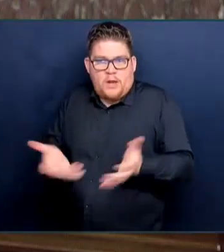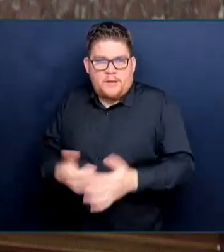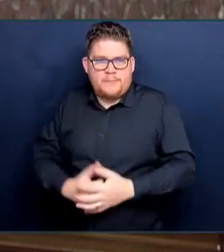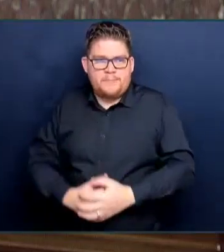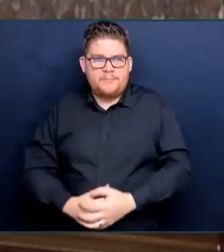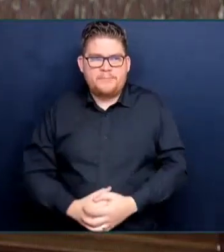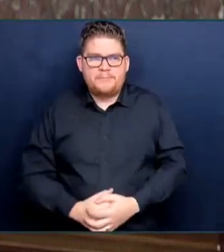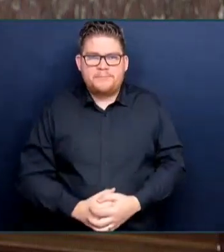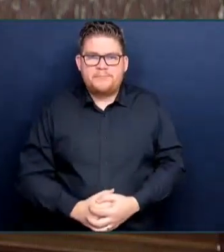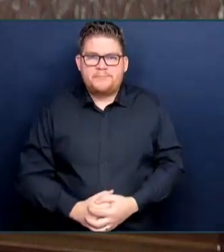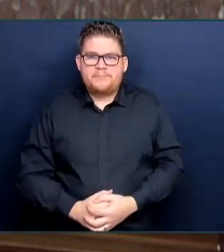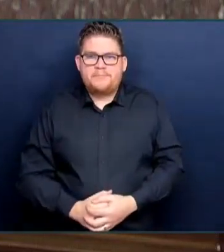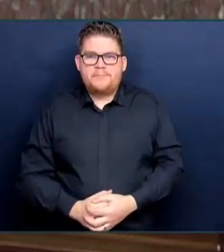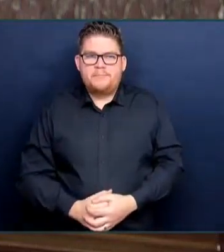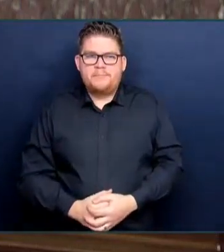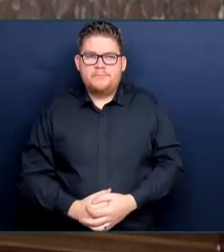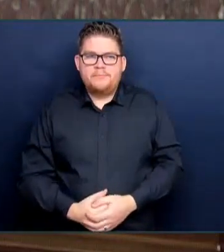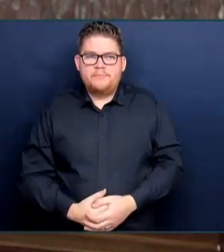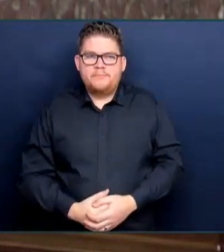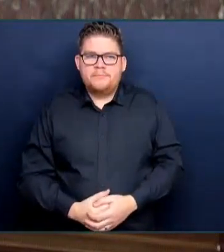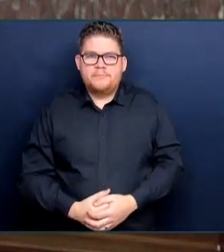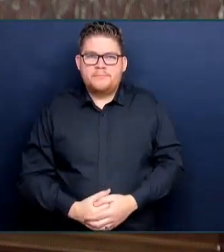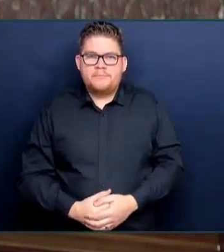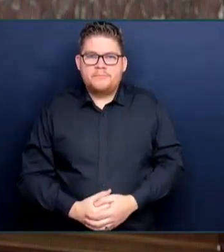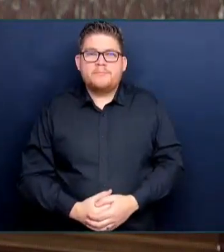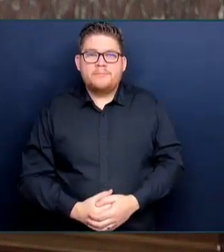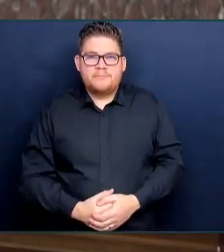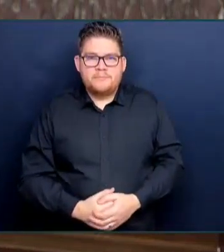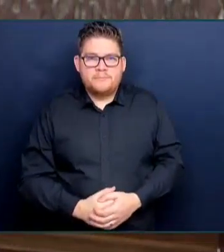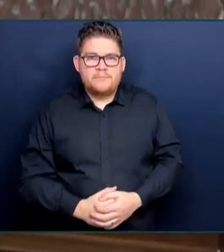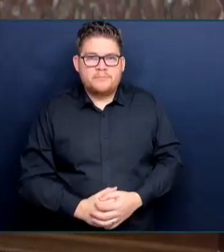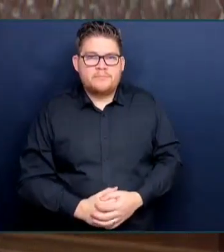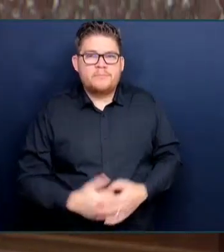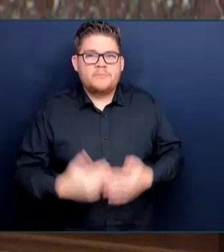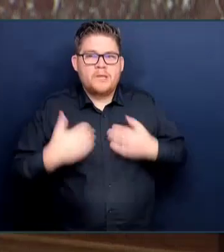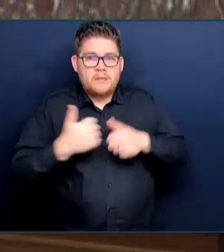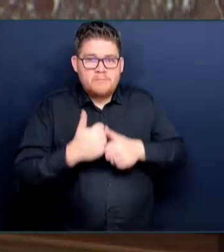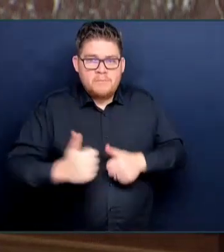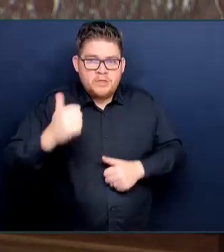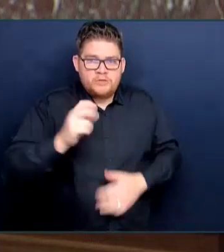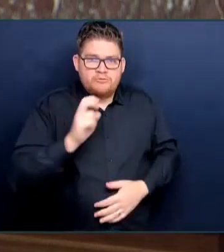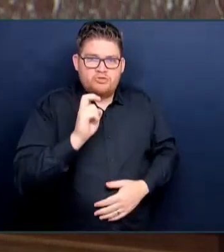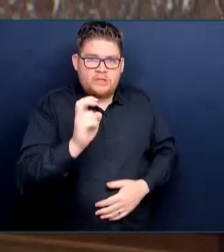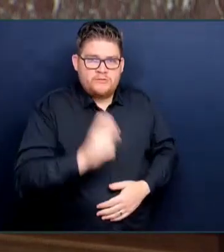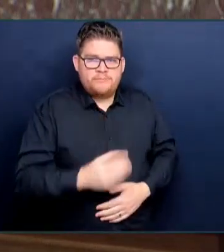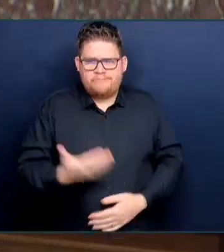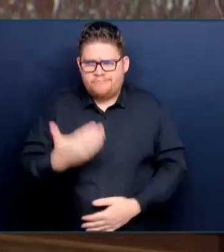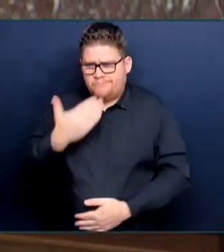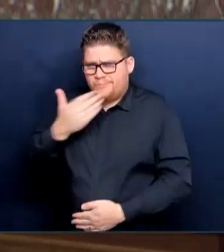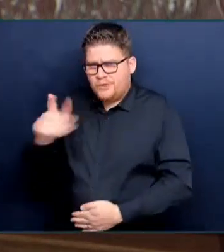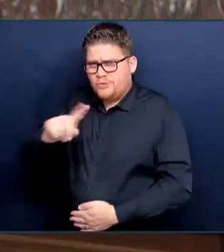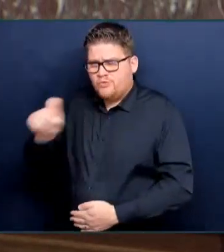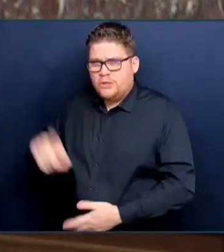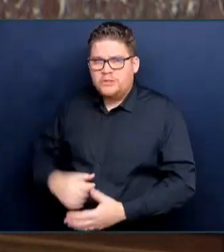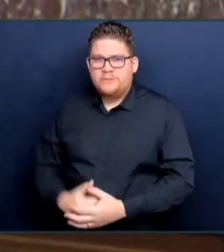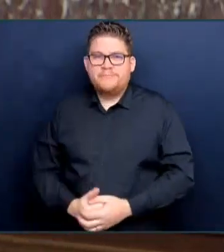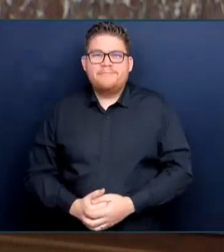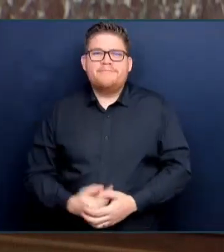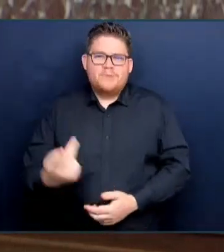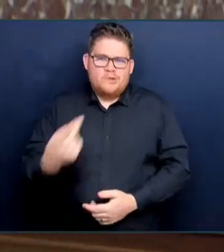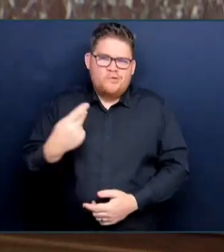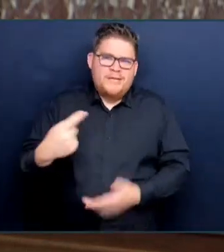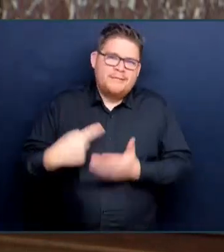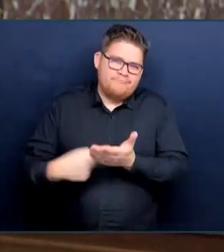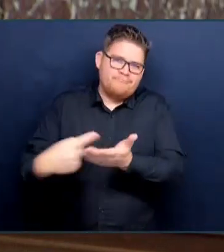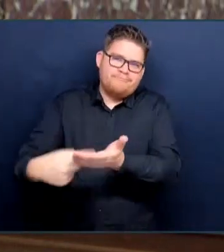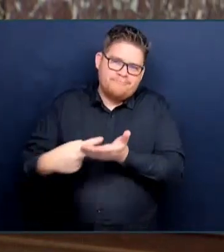Thank you very much, Mr. Speaker, and thank you to the member for the question. She and I have had an opportunity to speak on many occasions